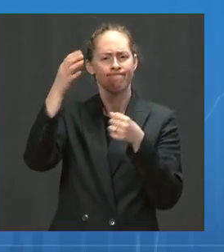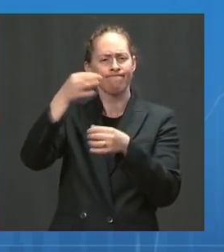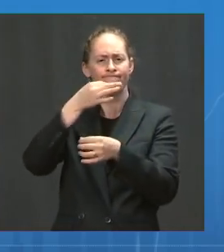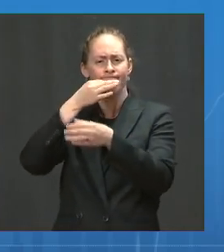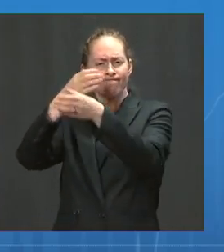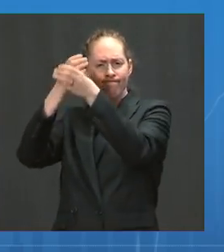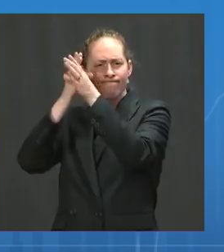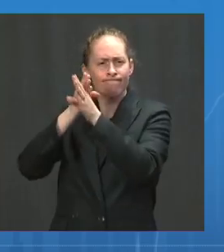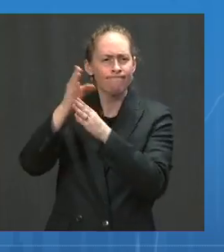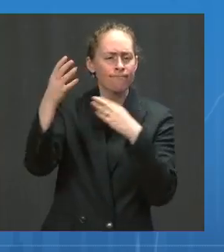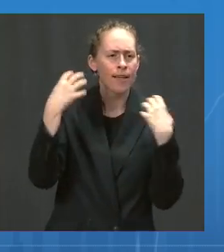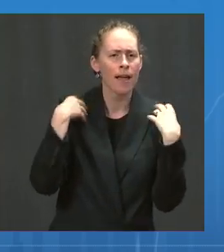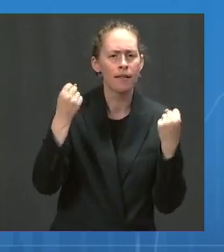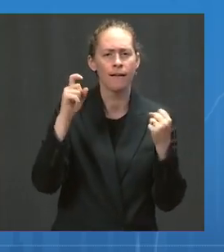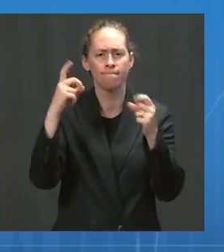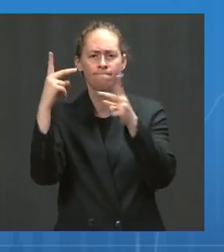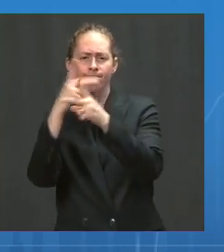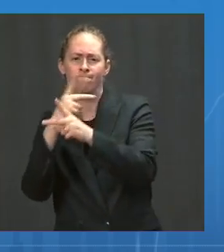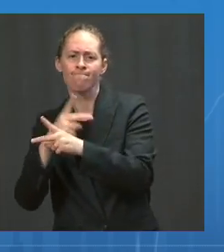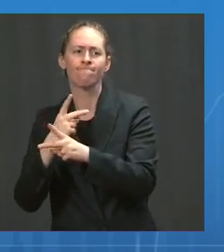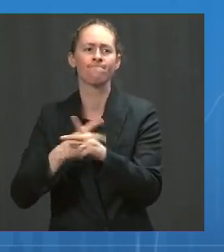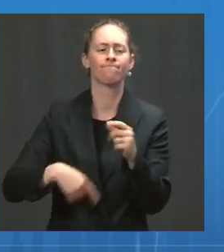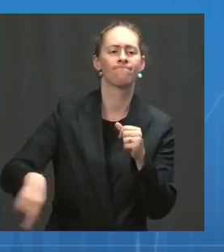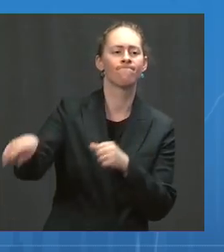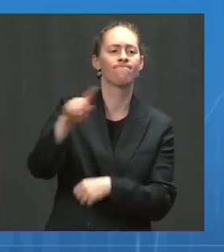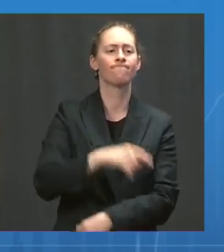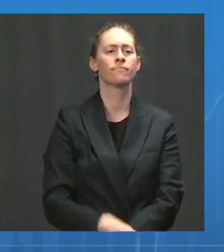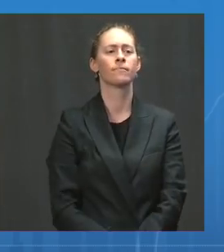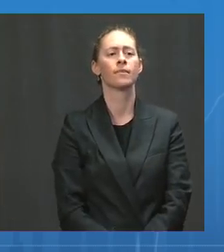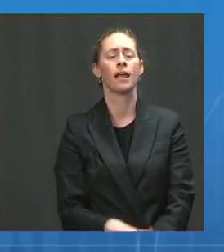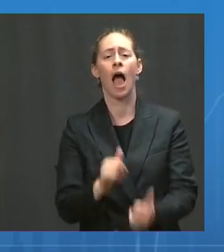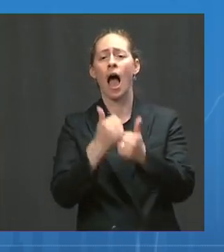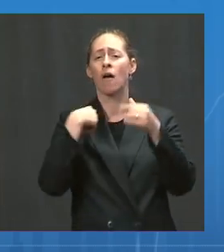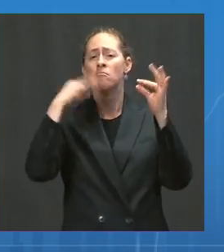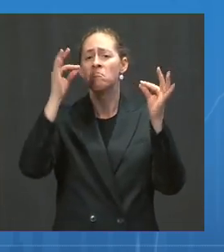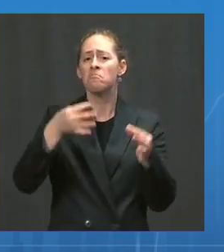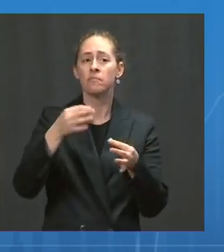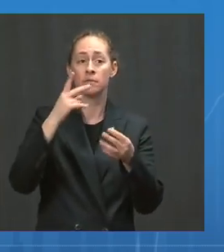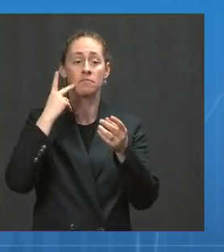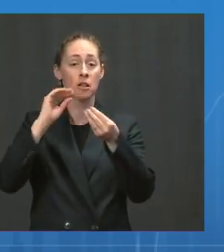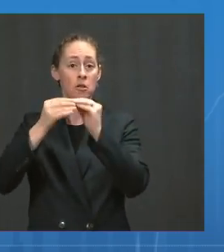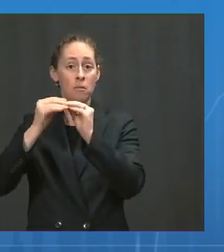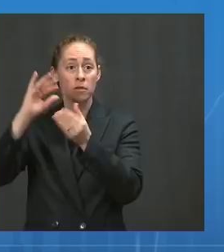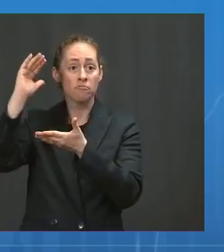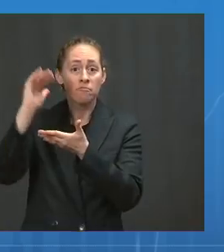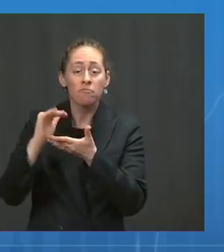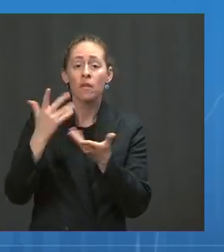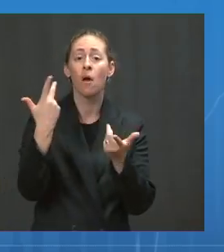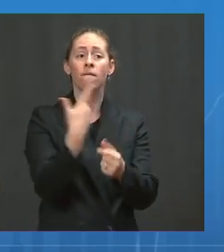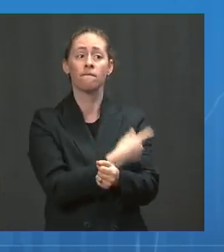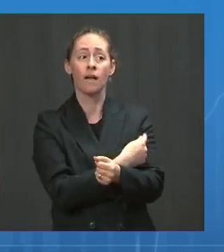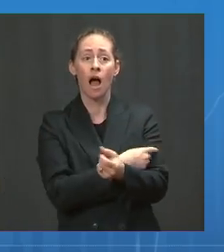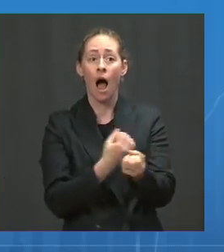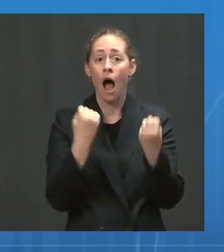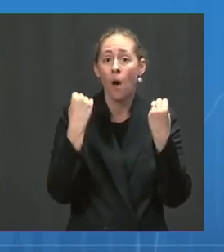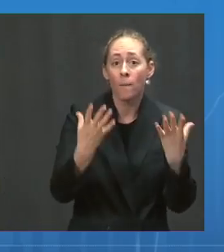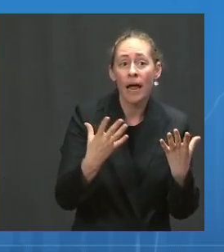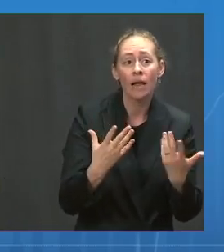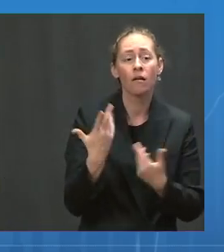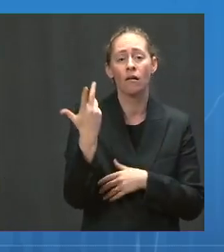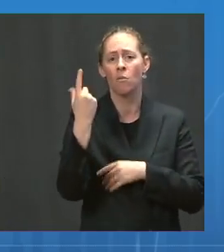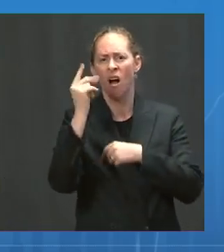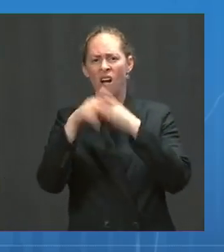metrics, including case rates, vaccination rates, and the prevalence of any variants, including the Delta